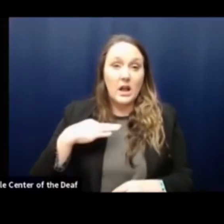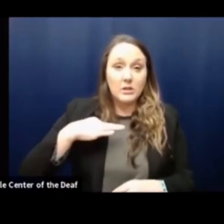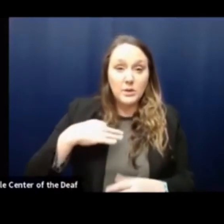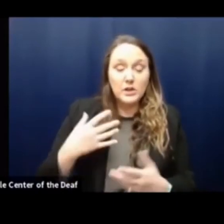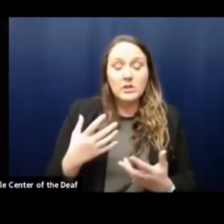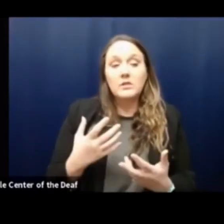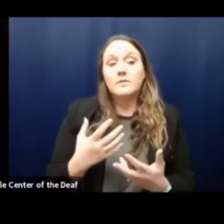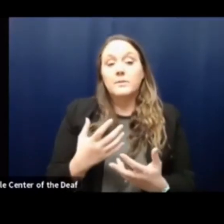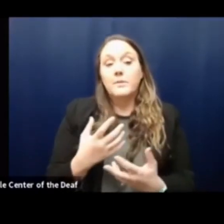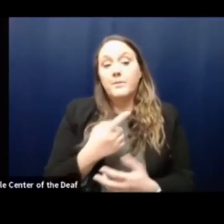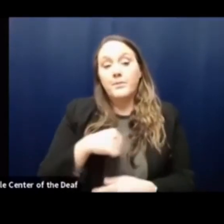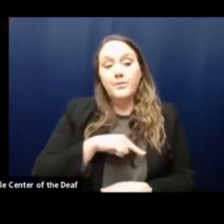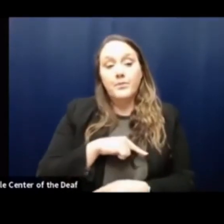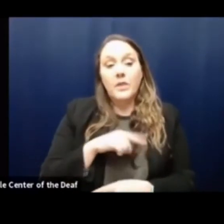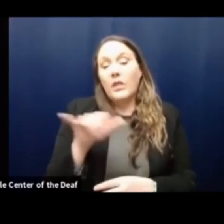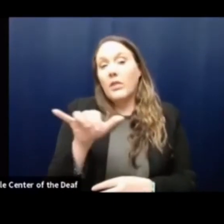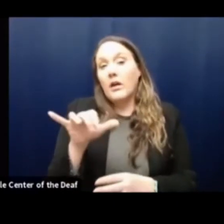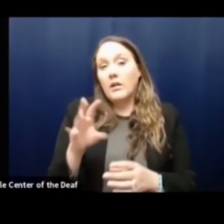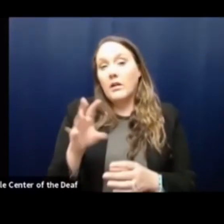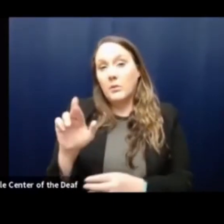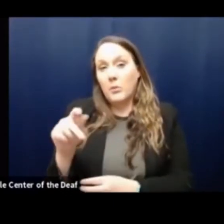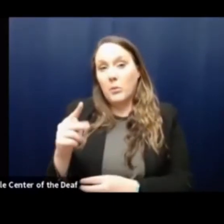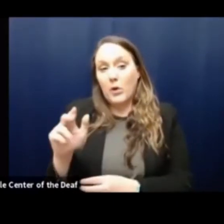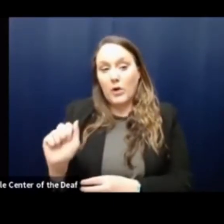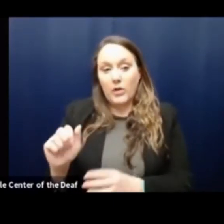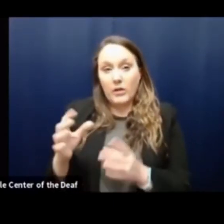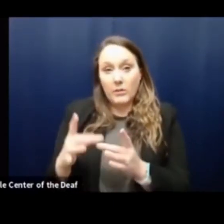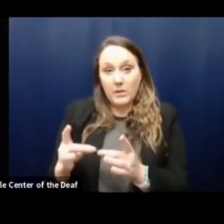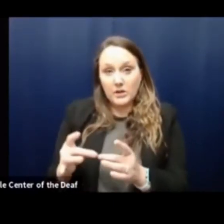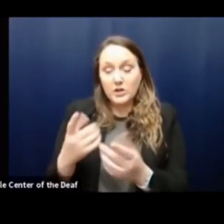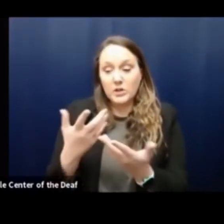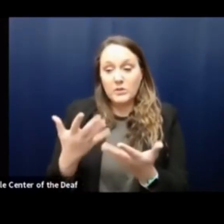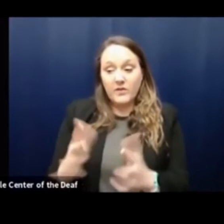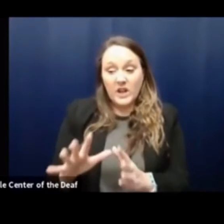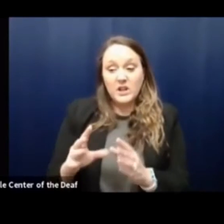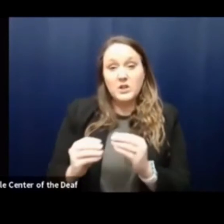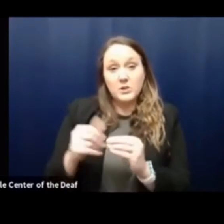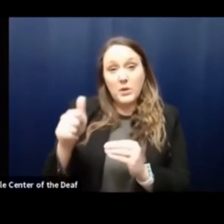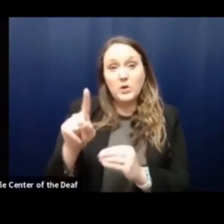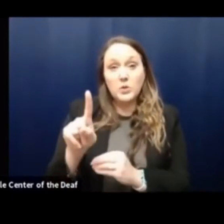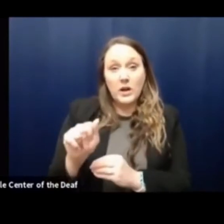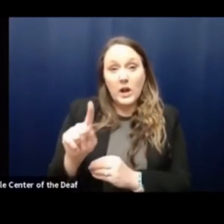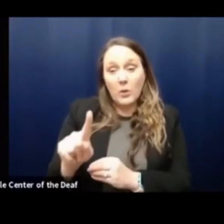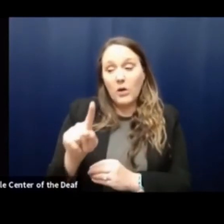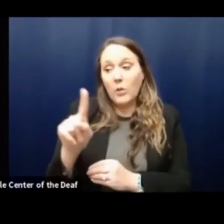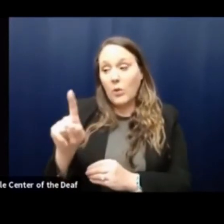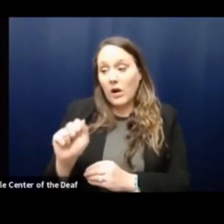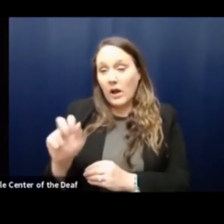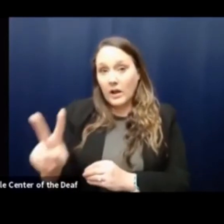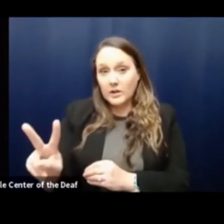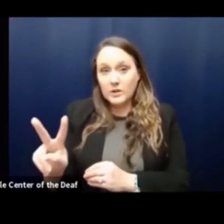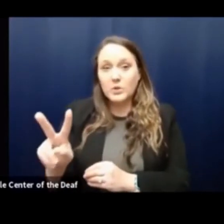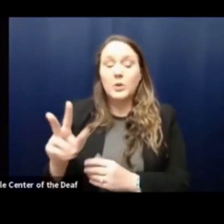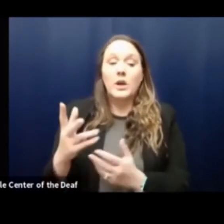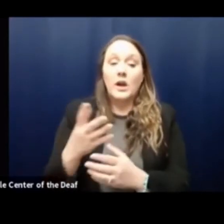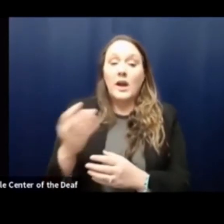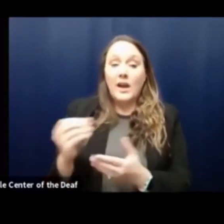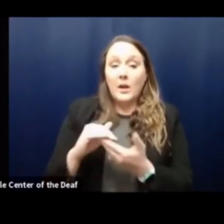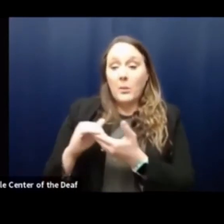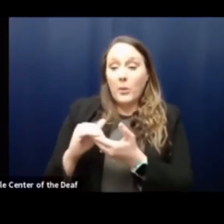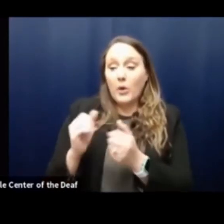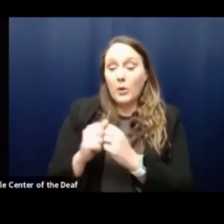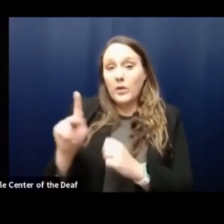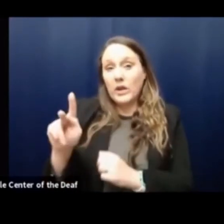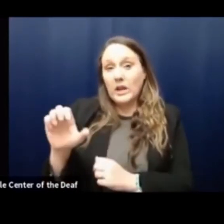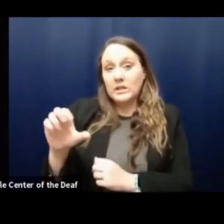We are, as Martha mentioned, we are moved, we have moved through most of the 1A1 and 1A2 categories and have partnered with Knox County Health